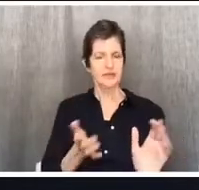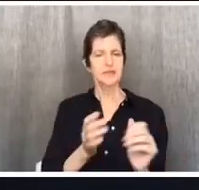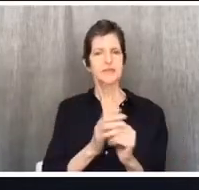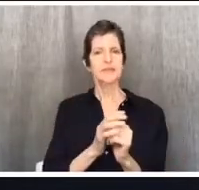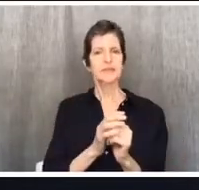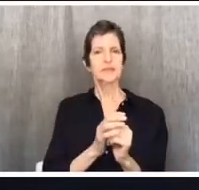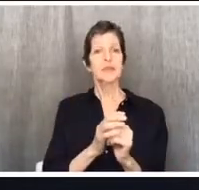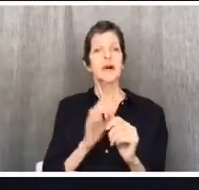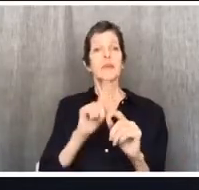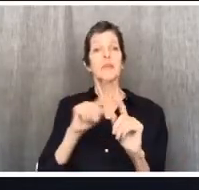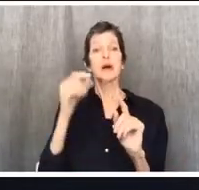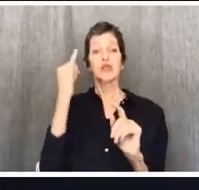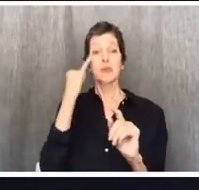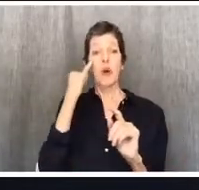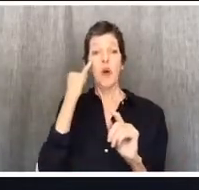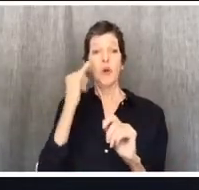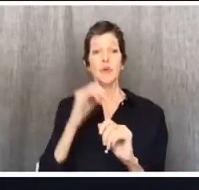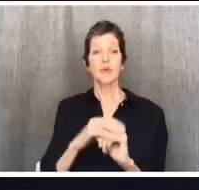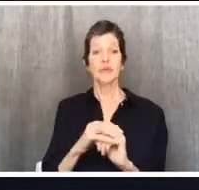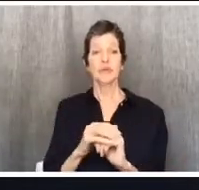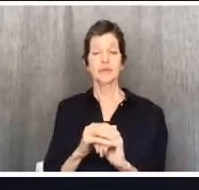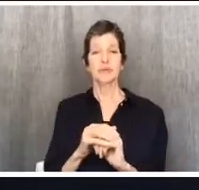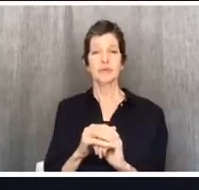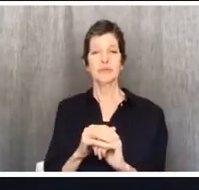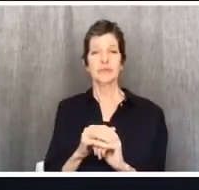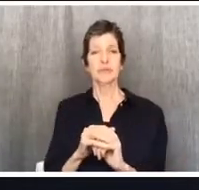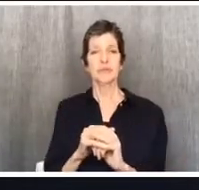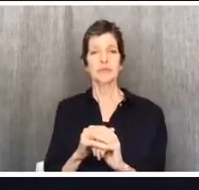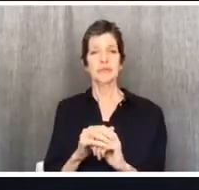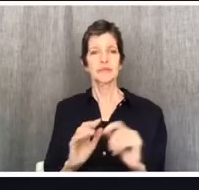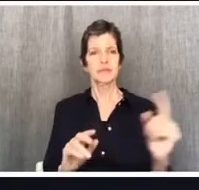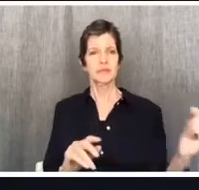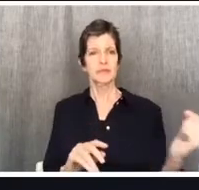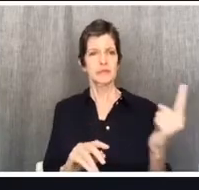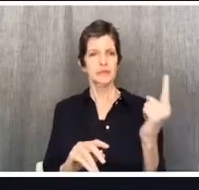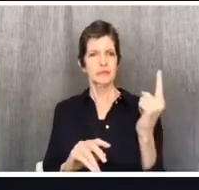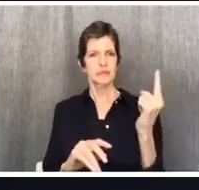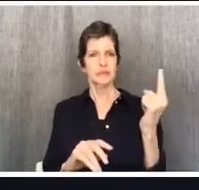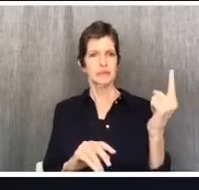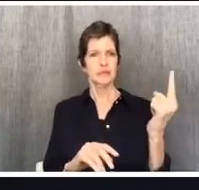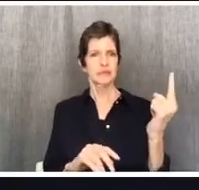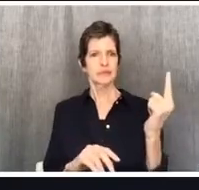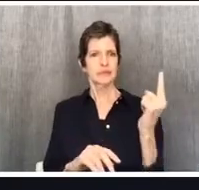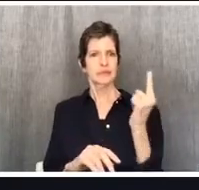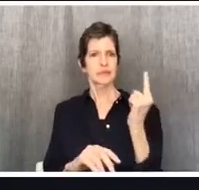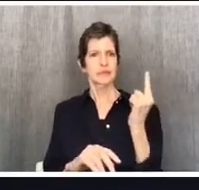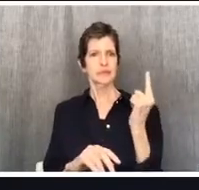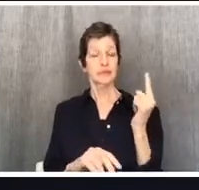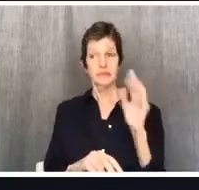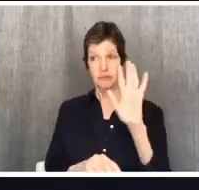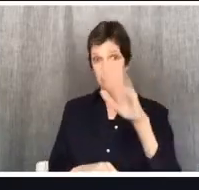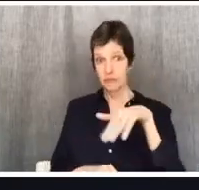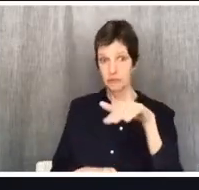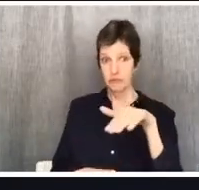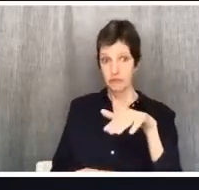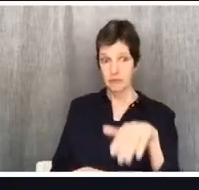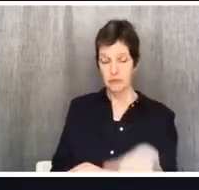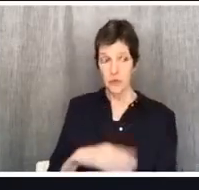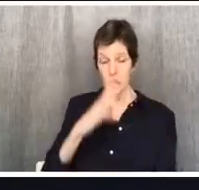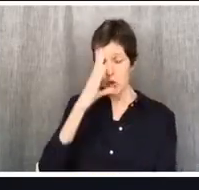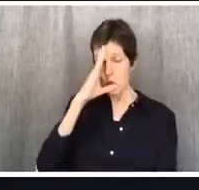he brings in scenario two, situation two, which is slightly different. He says, however, if you go to an unbeliever's house